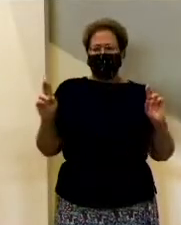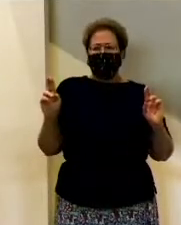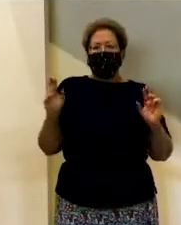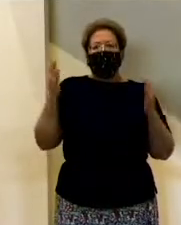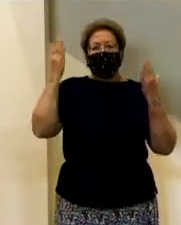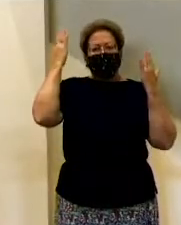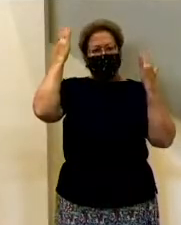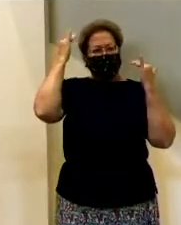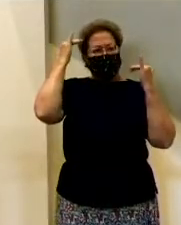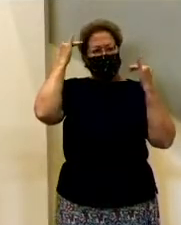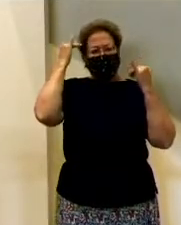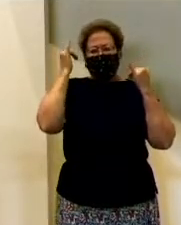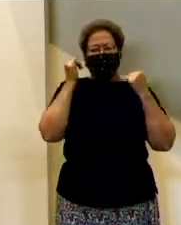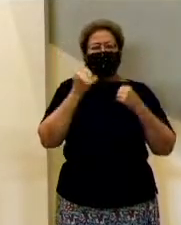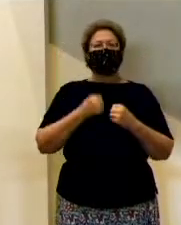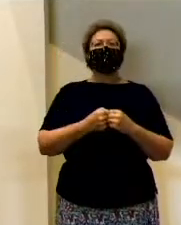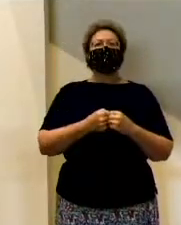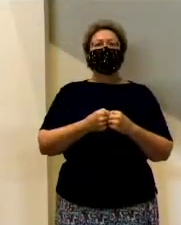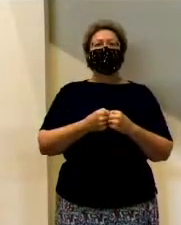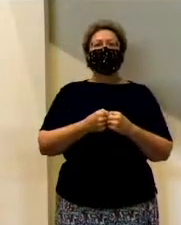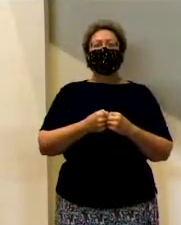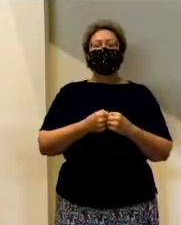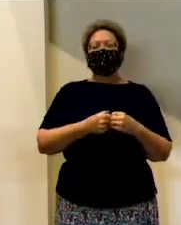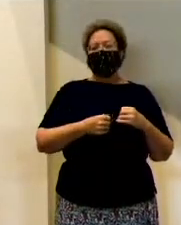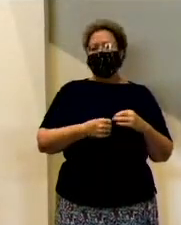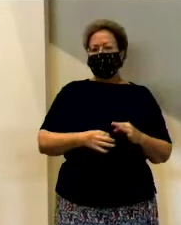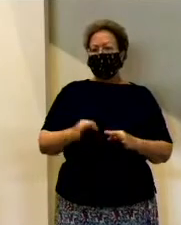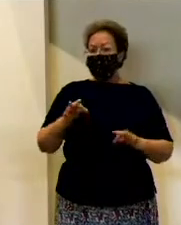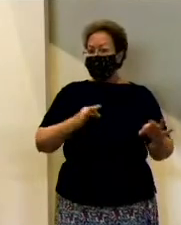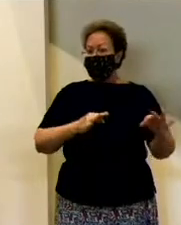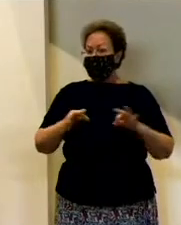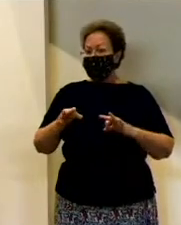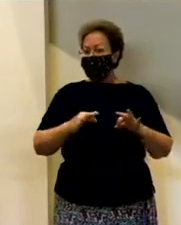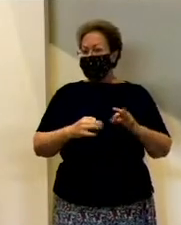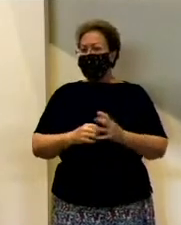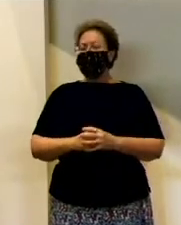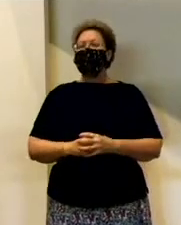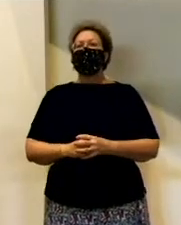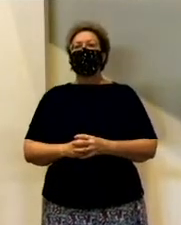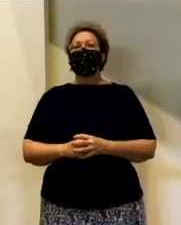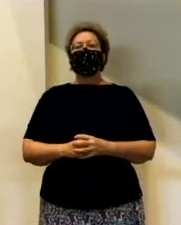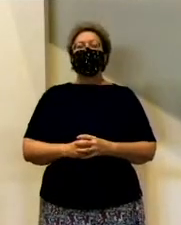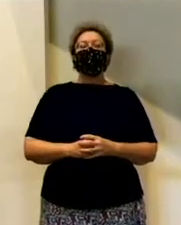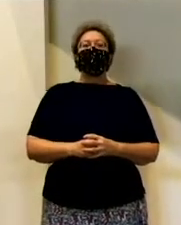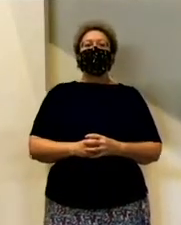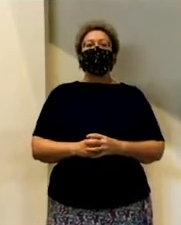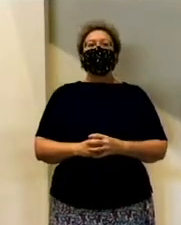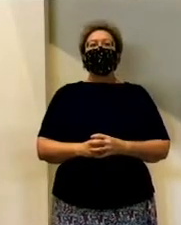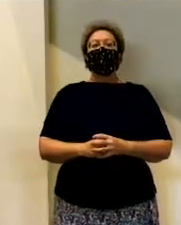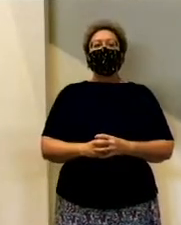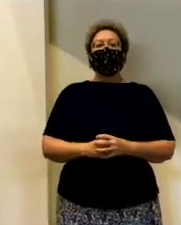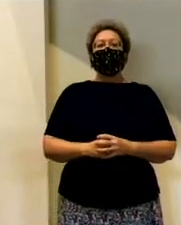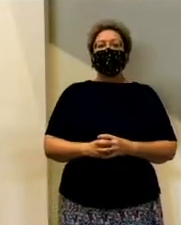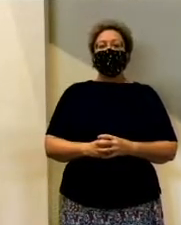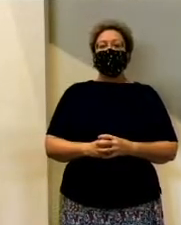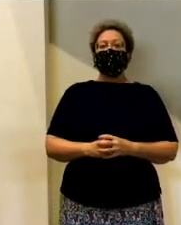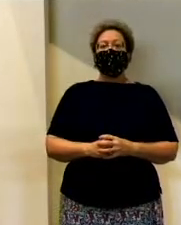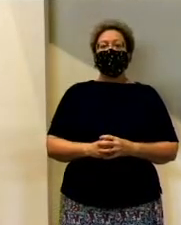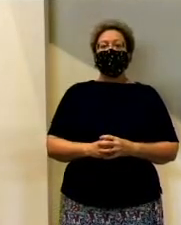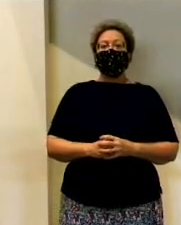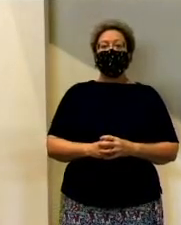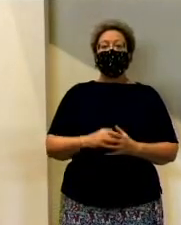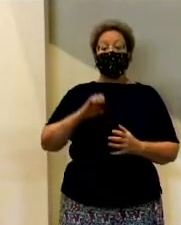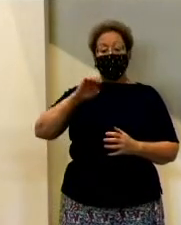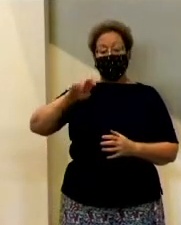adoption with the redemption of our bodies? Well, a way to look at this is like this. In